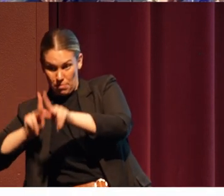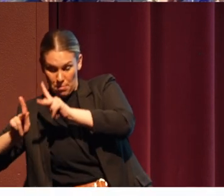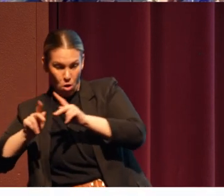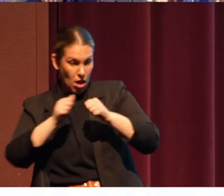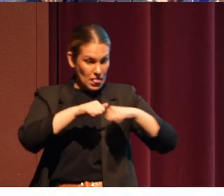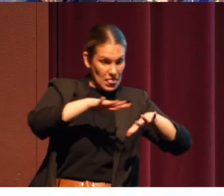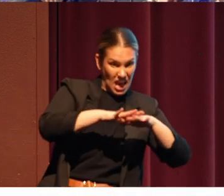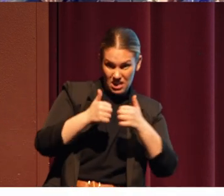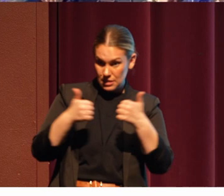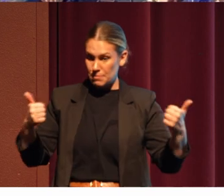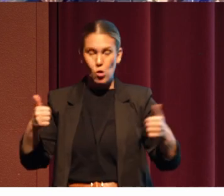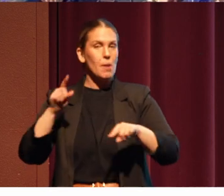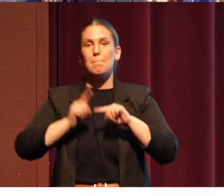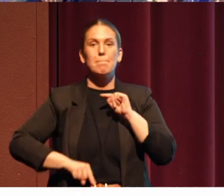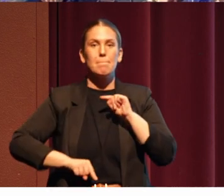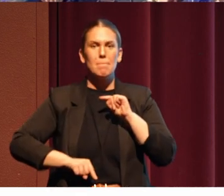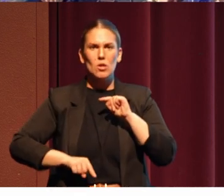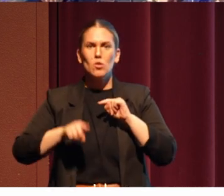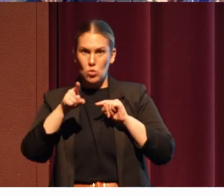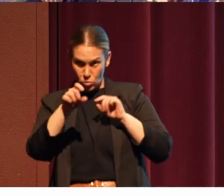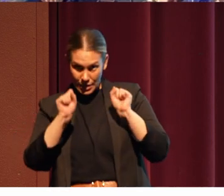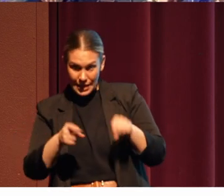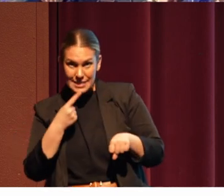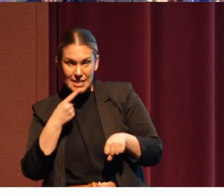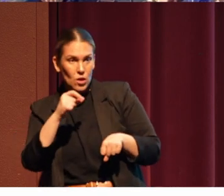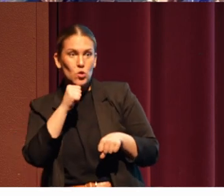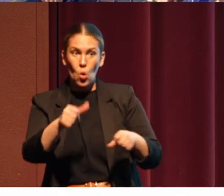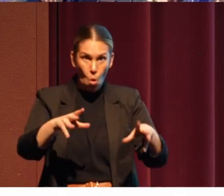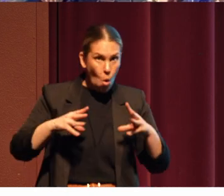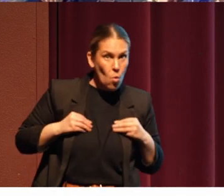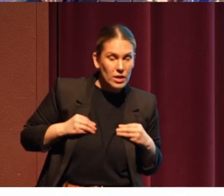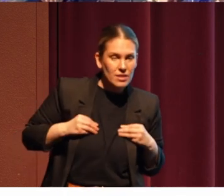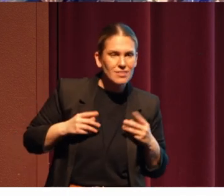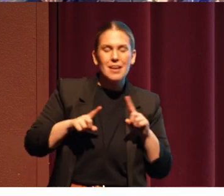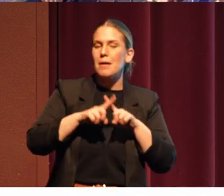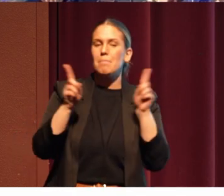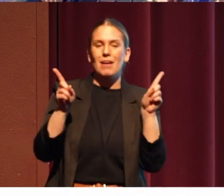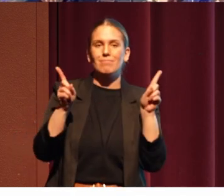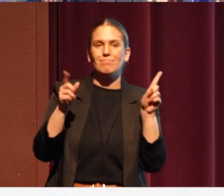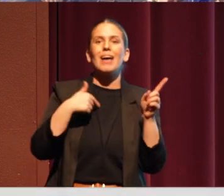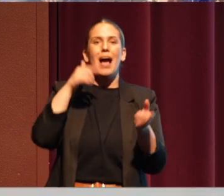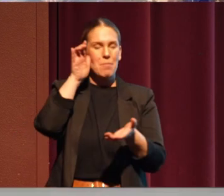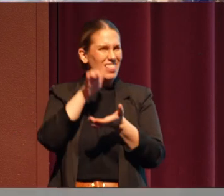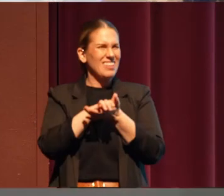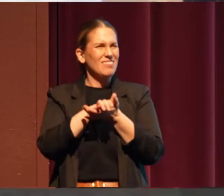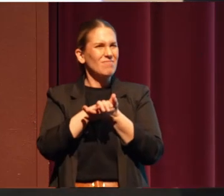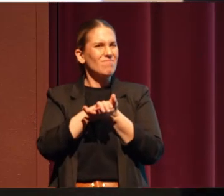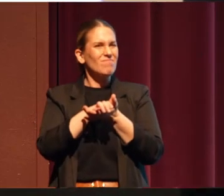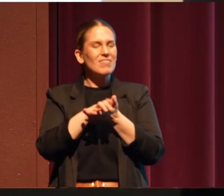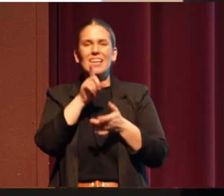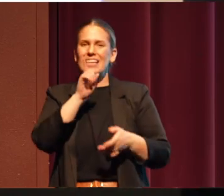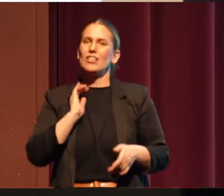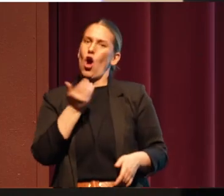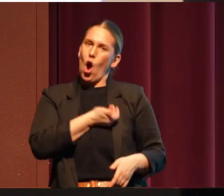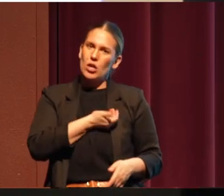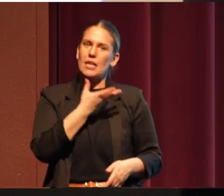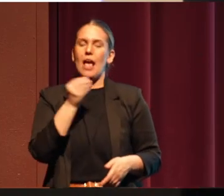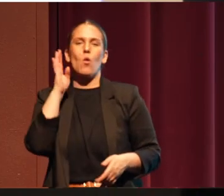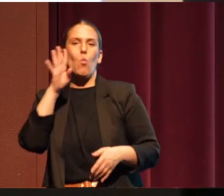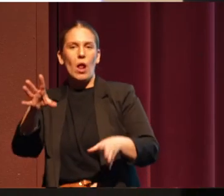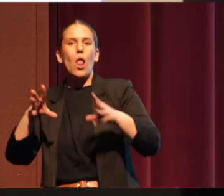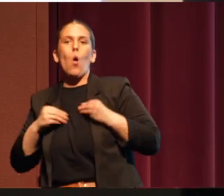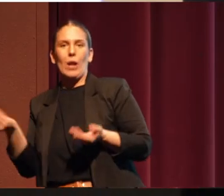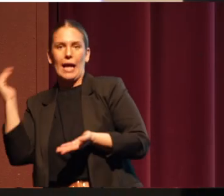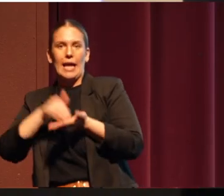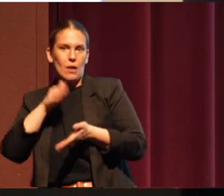don't own it anymore, but it is ours. And I believe it will be ours again. And so, again,